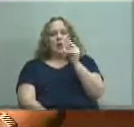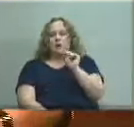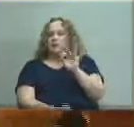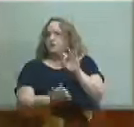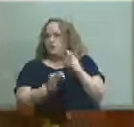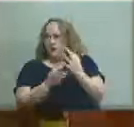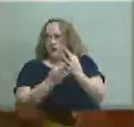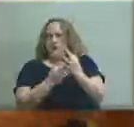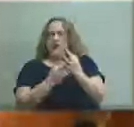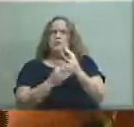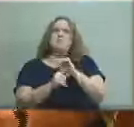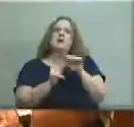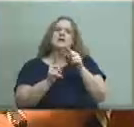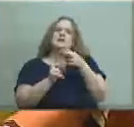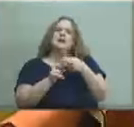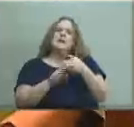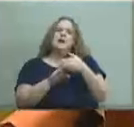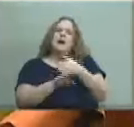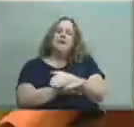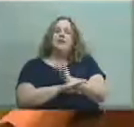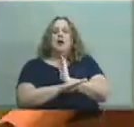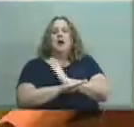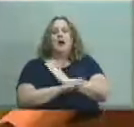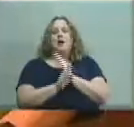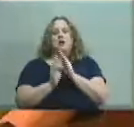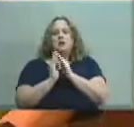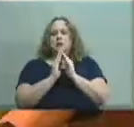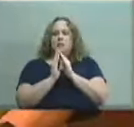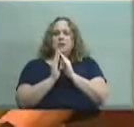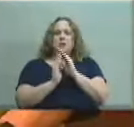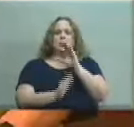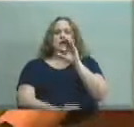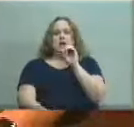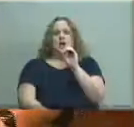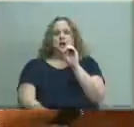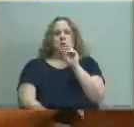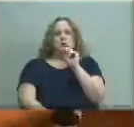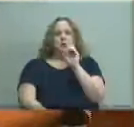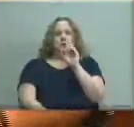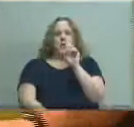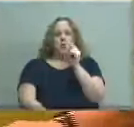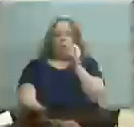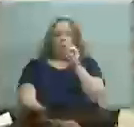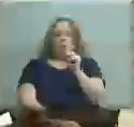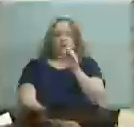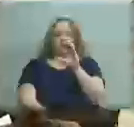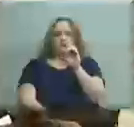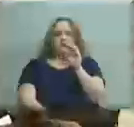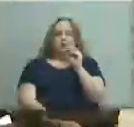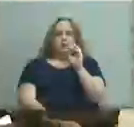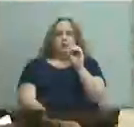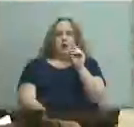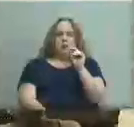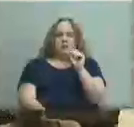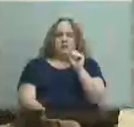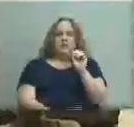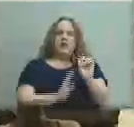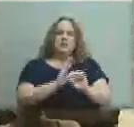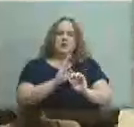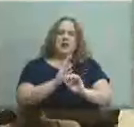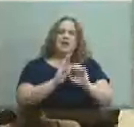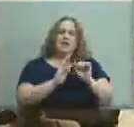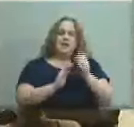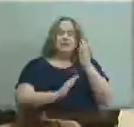the community that we live in Norton Commons Elementary thank you thank you very much that